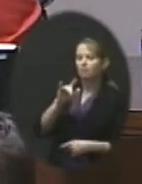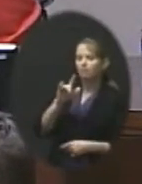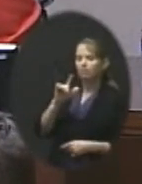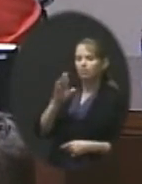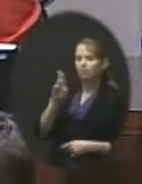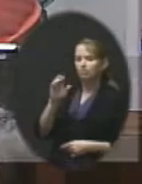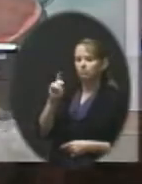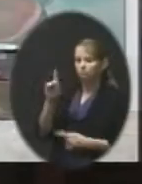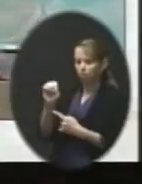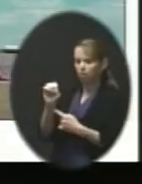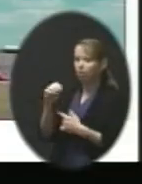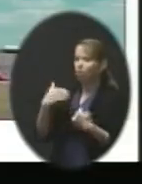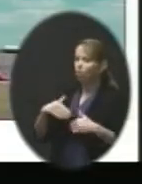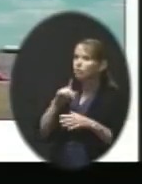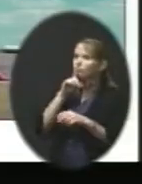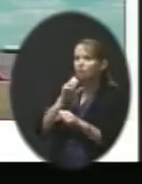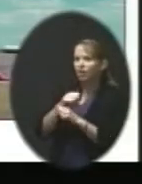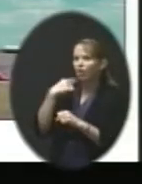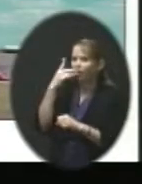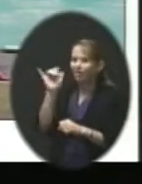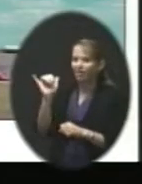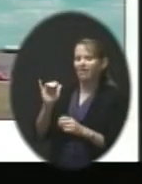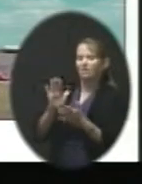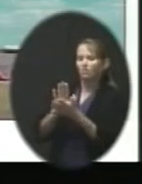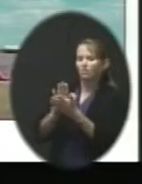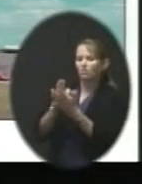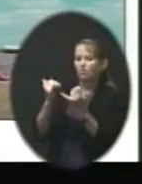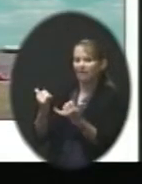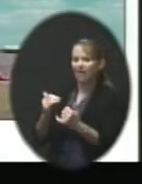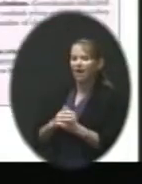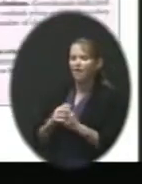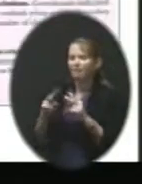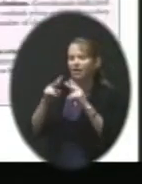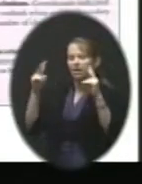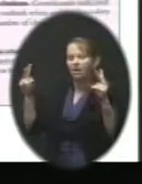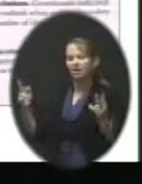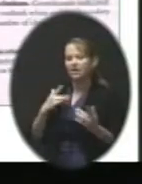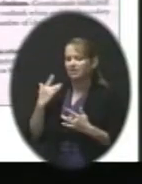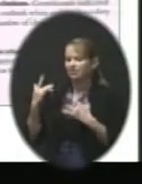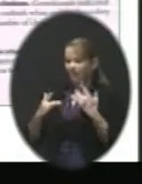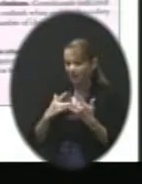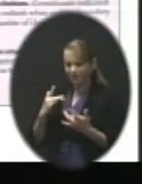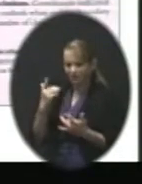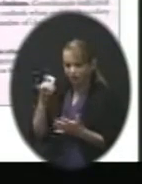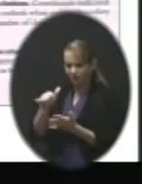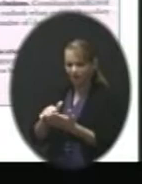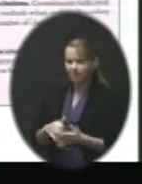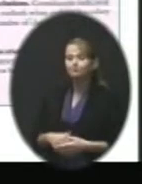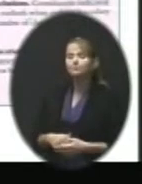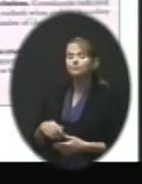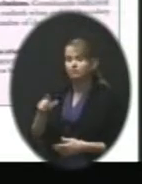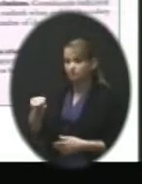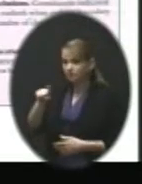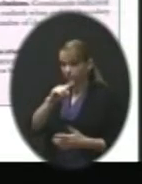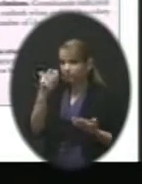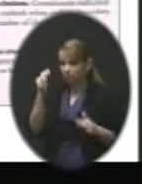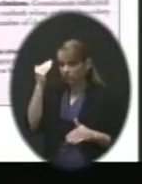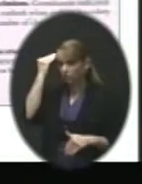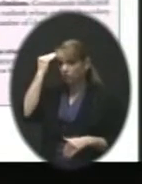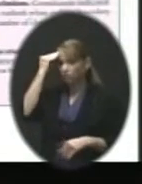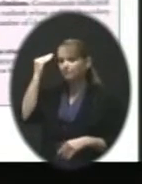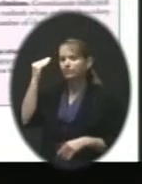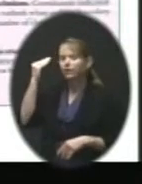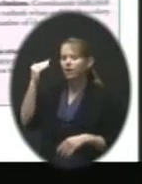lot like a school. And we're very excited about that. As you're aware, we have a long